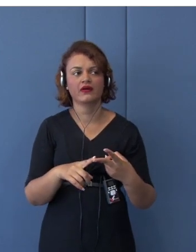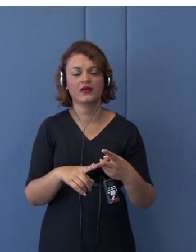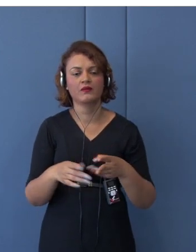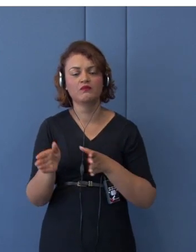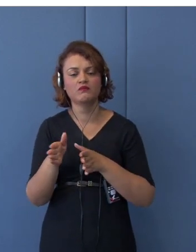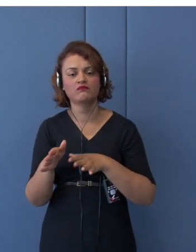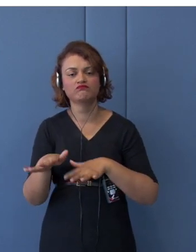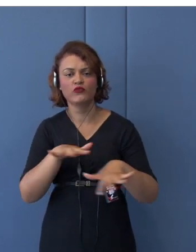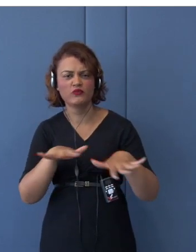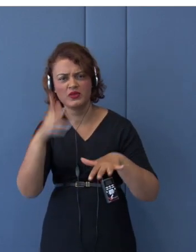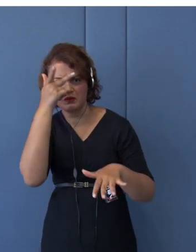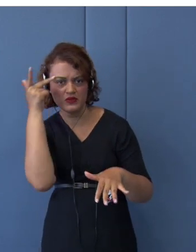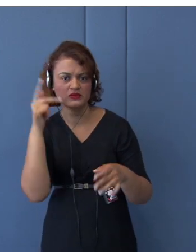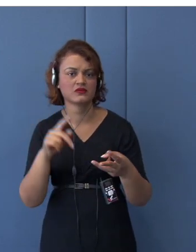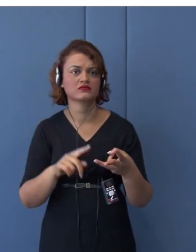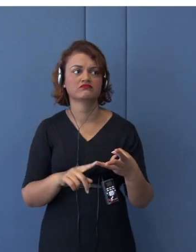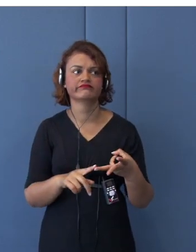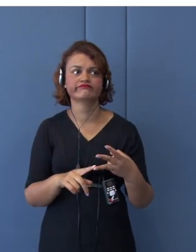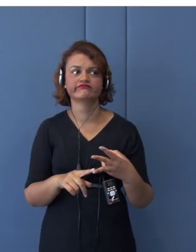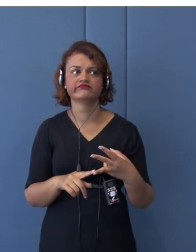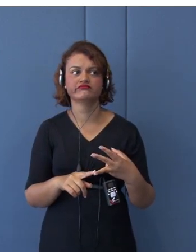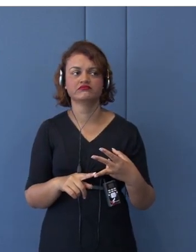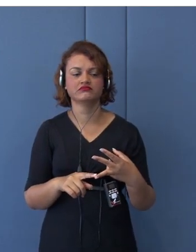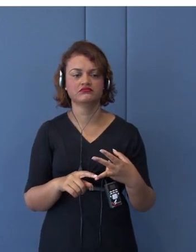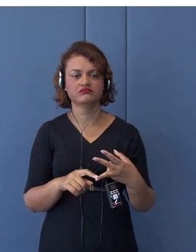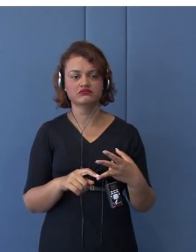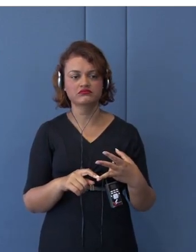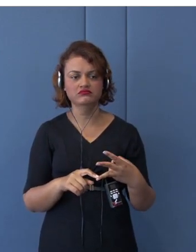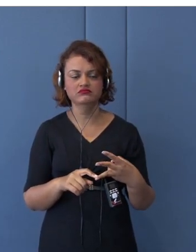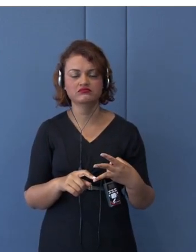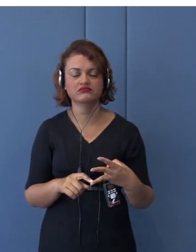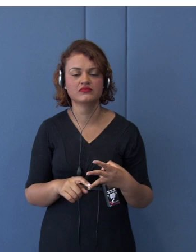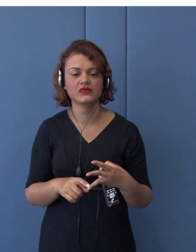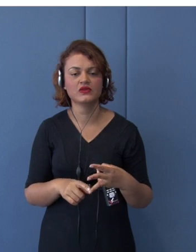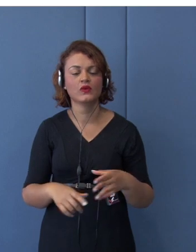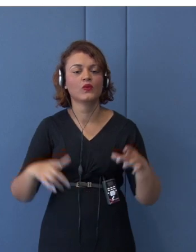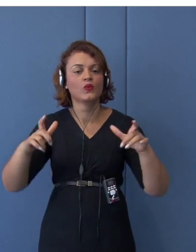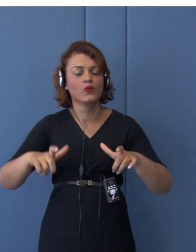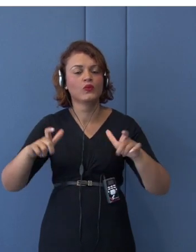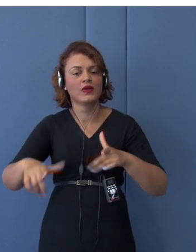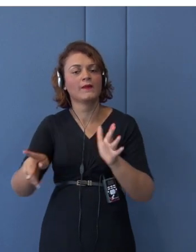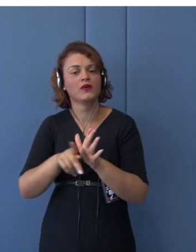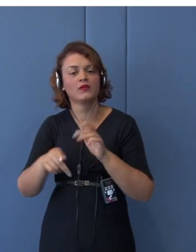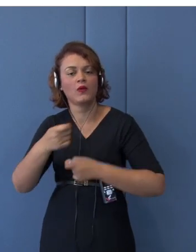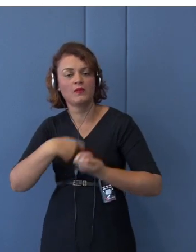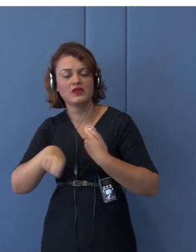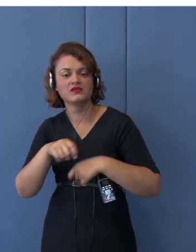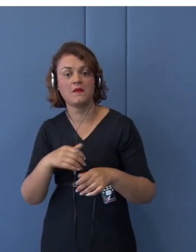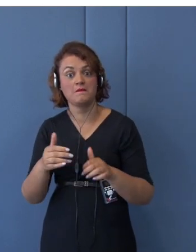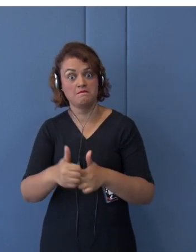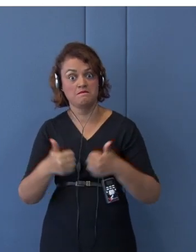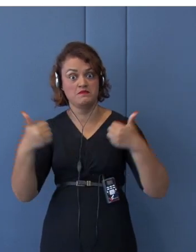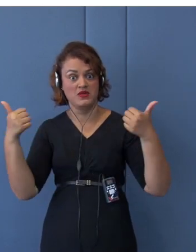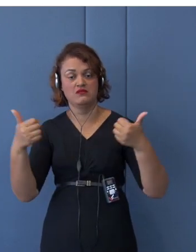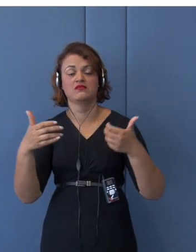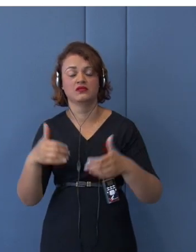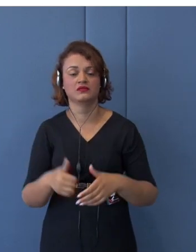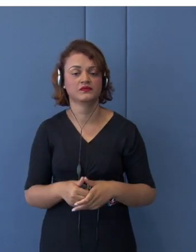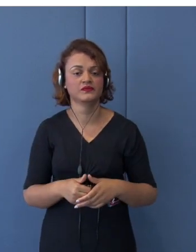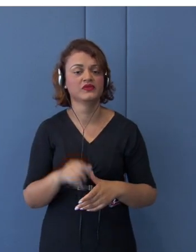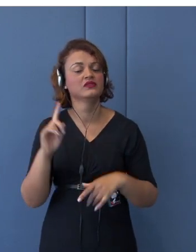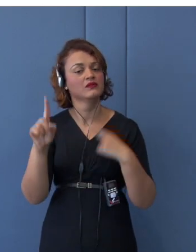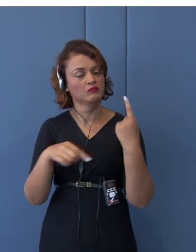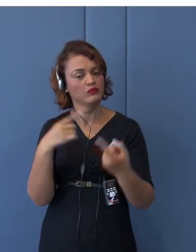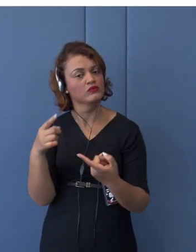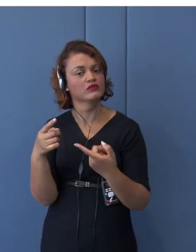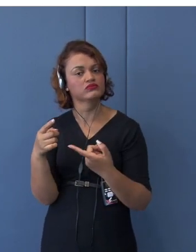competition policies, and business environment, improving the business environment after investment being taken